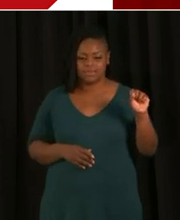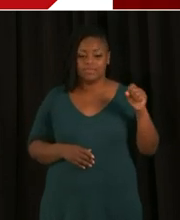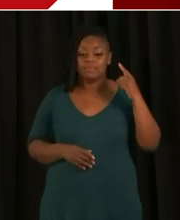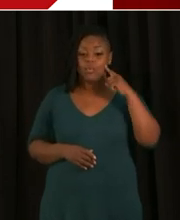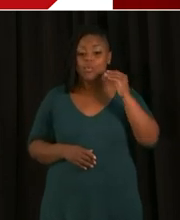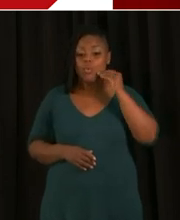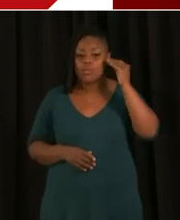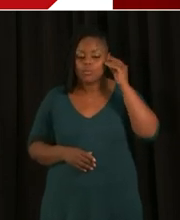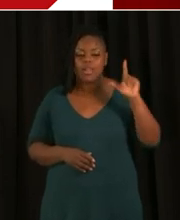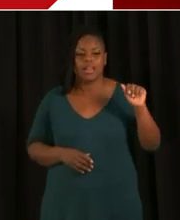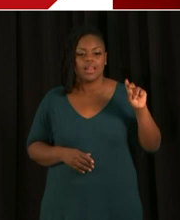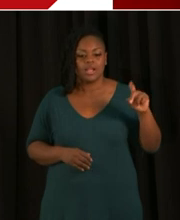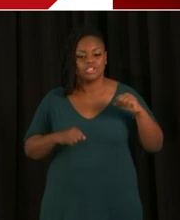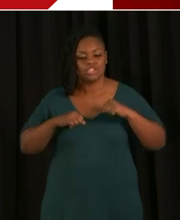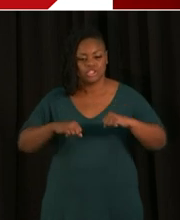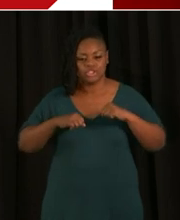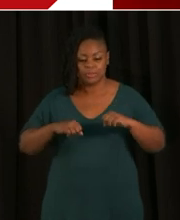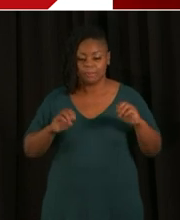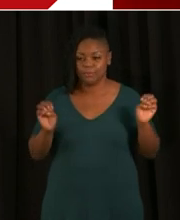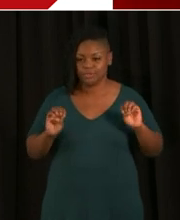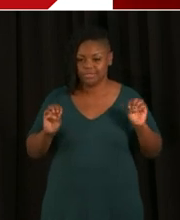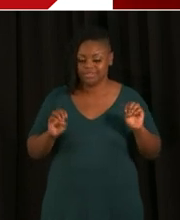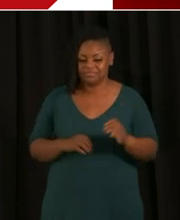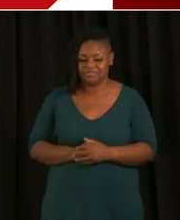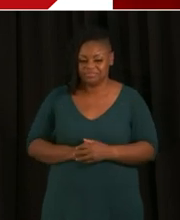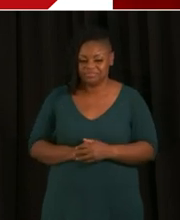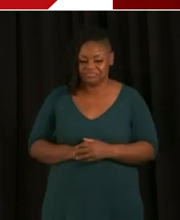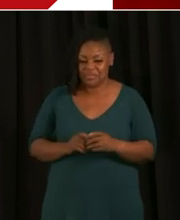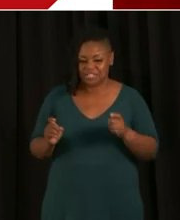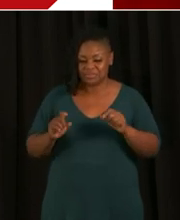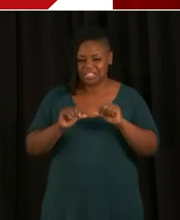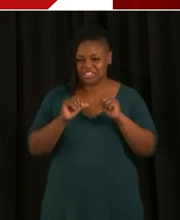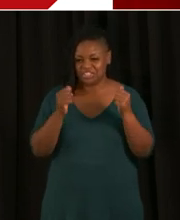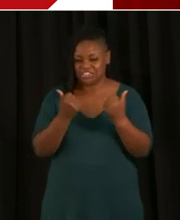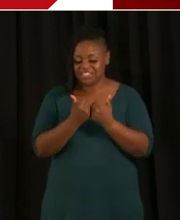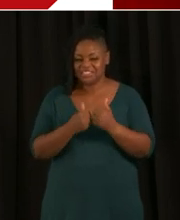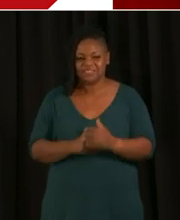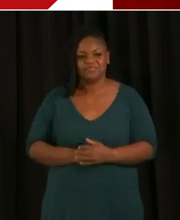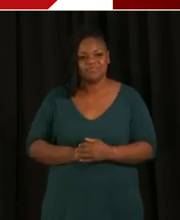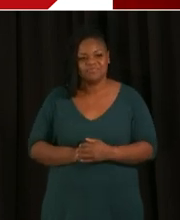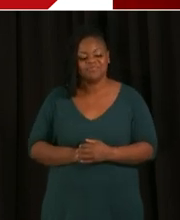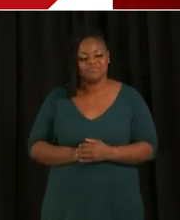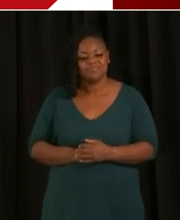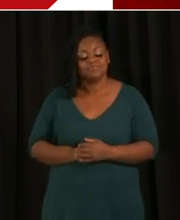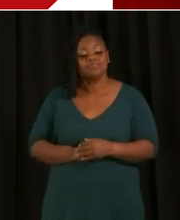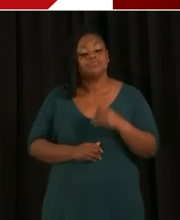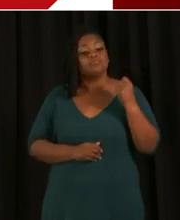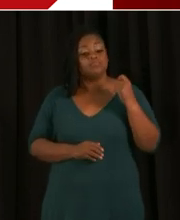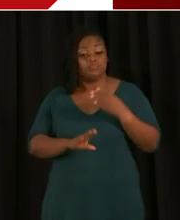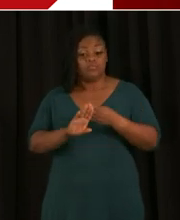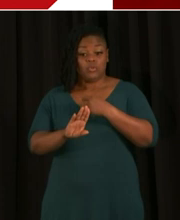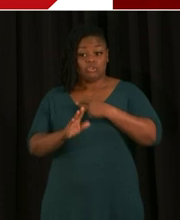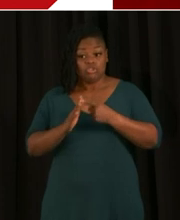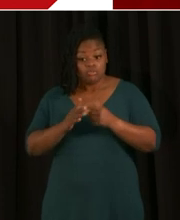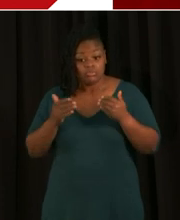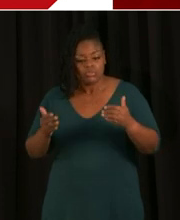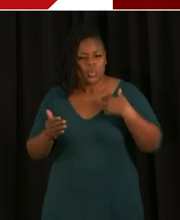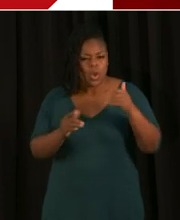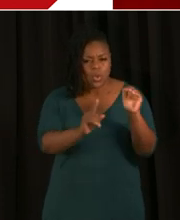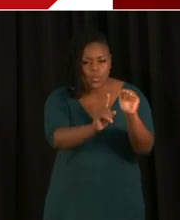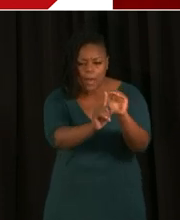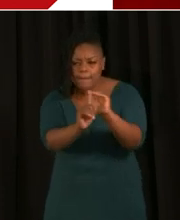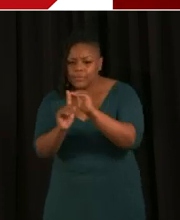Security and Emergency Management Agency. Before we get started, I want to remind everyone as I do each and every week